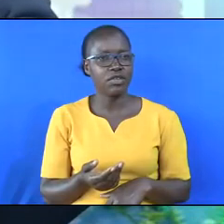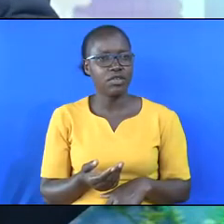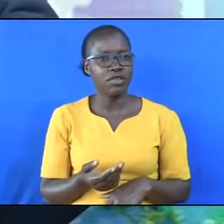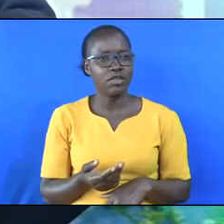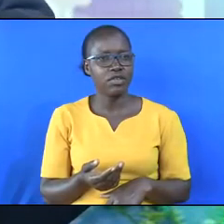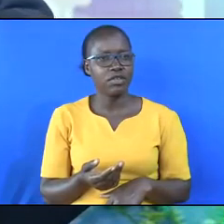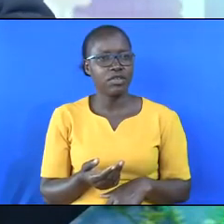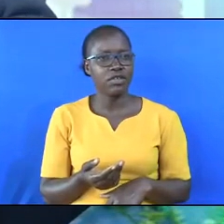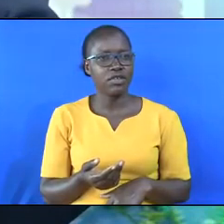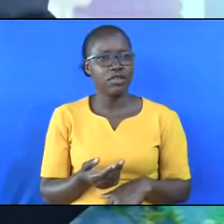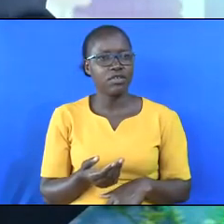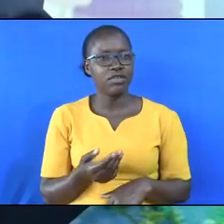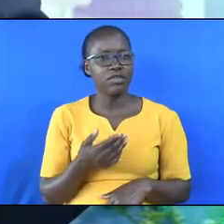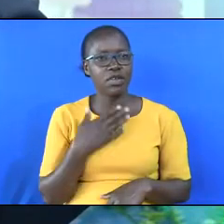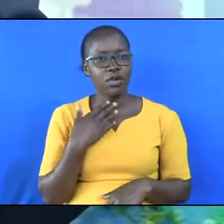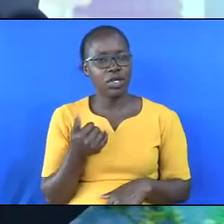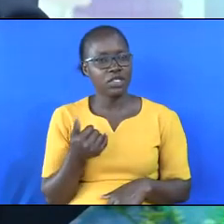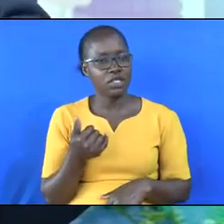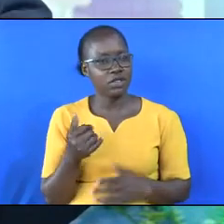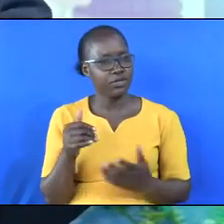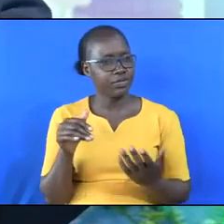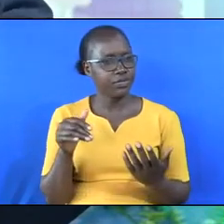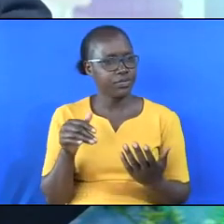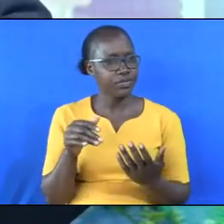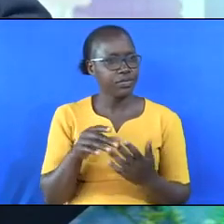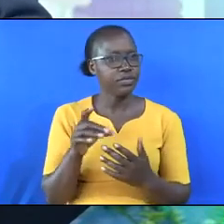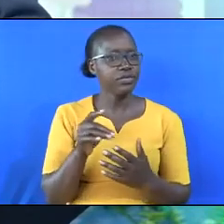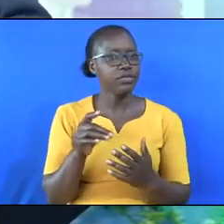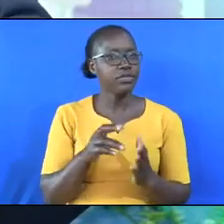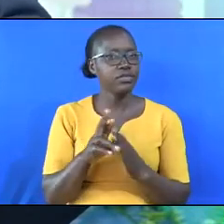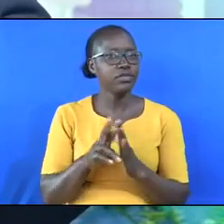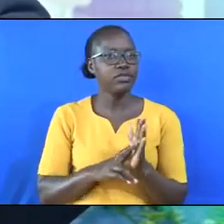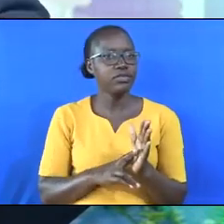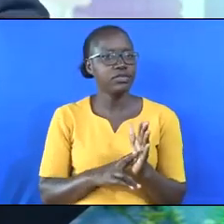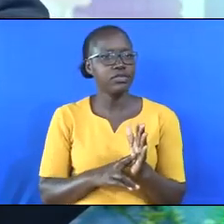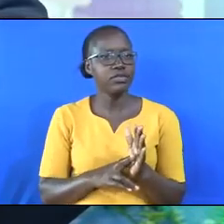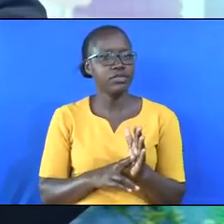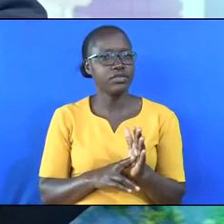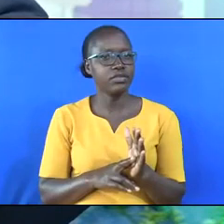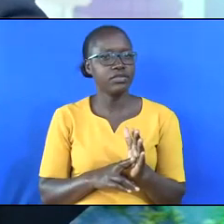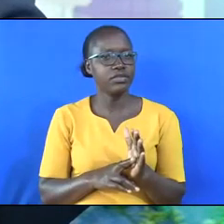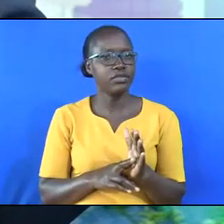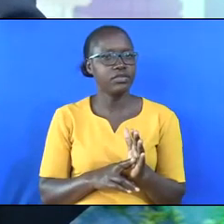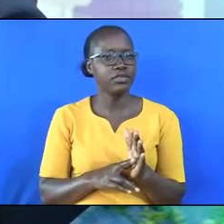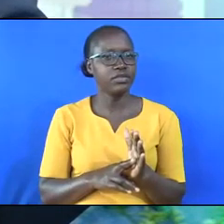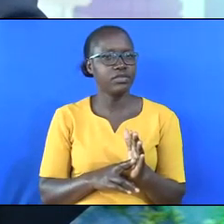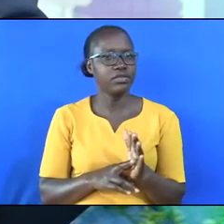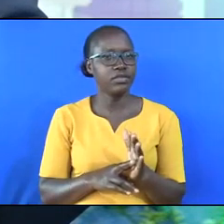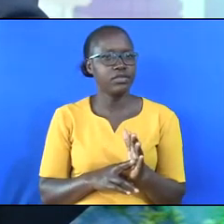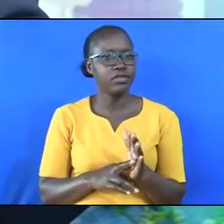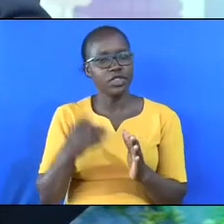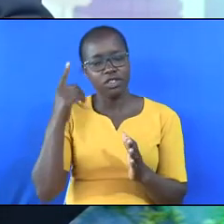I want to pick three prescriptions that I want to give for a healthy life.